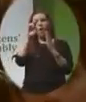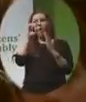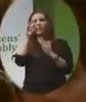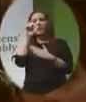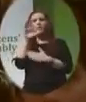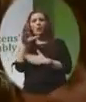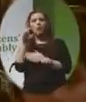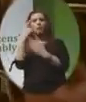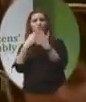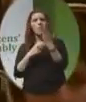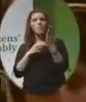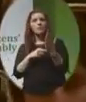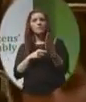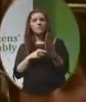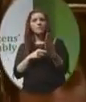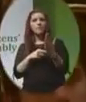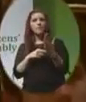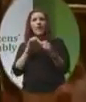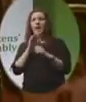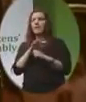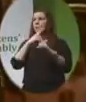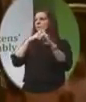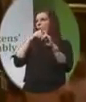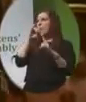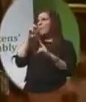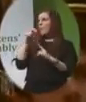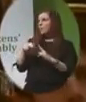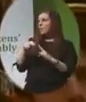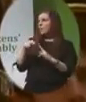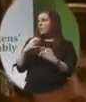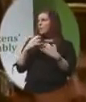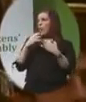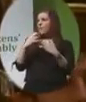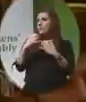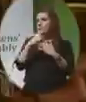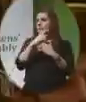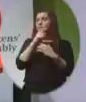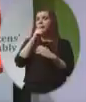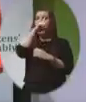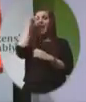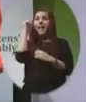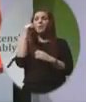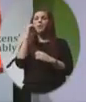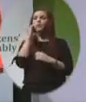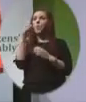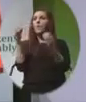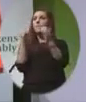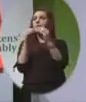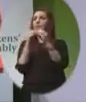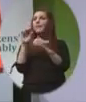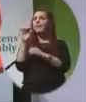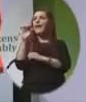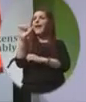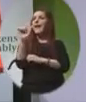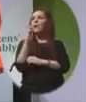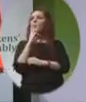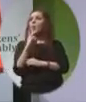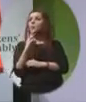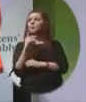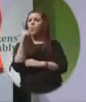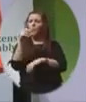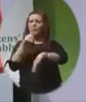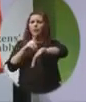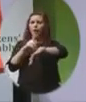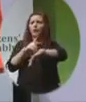At a pro-abortion conference called Don't Mention the A Word, English abortionist Dr. John Parsons remarked,